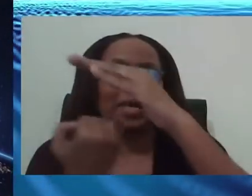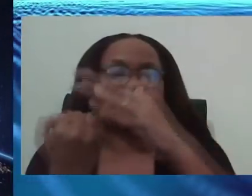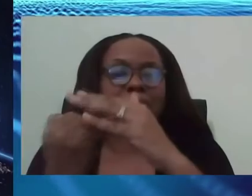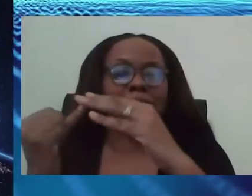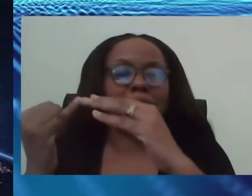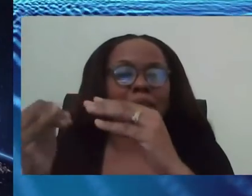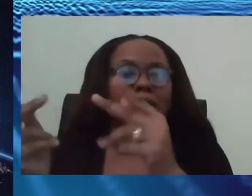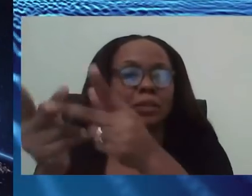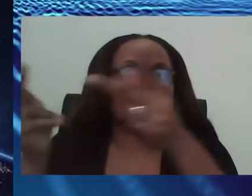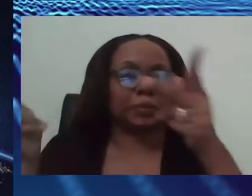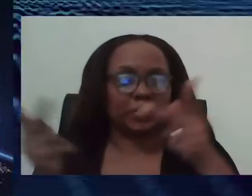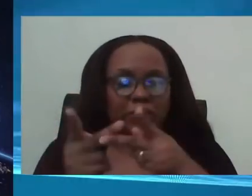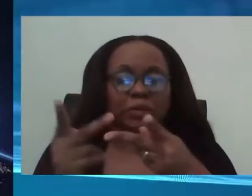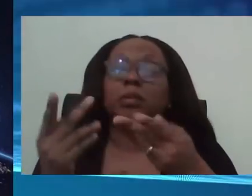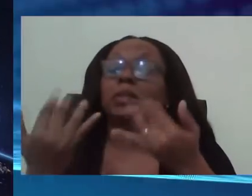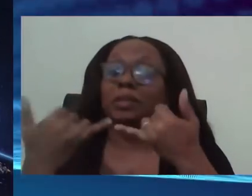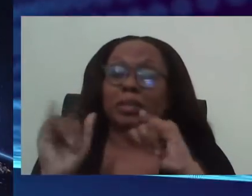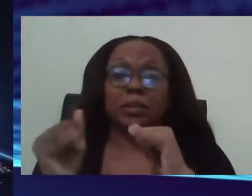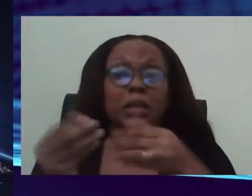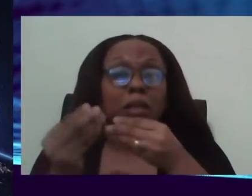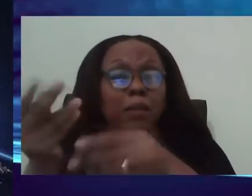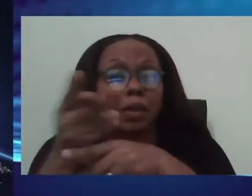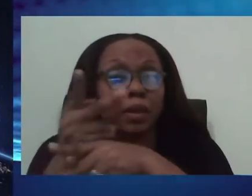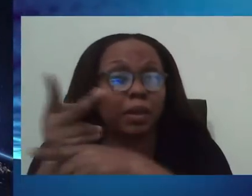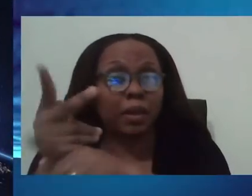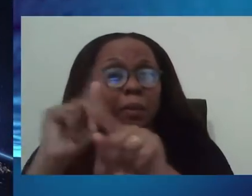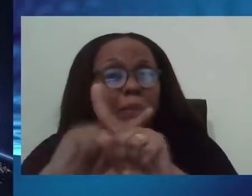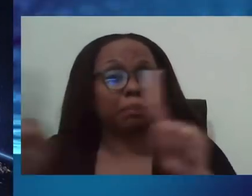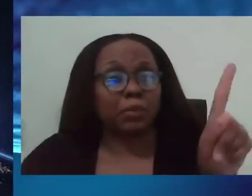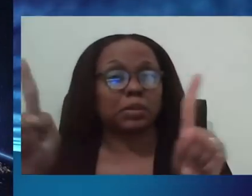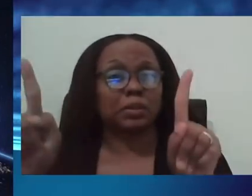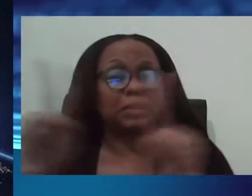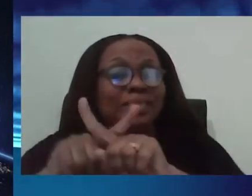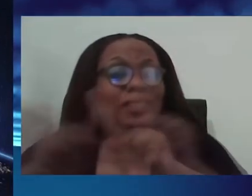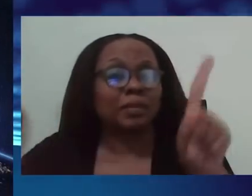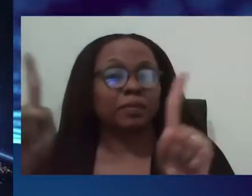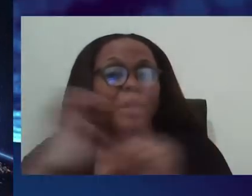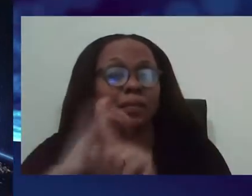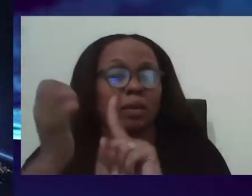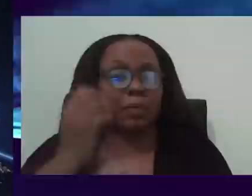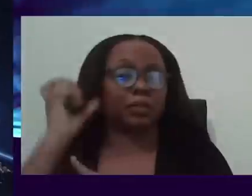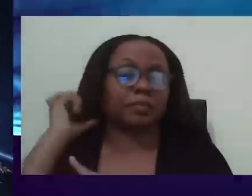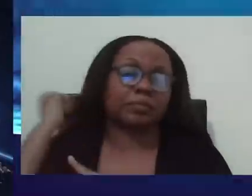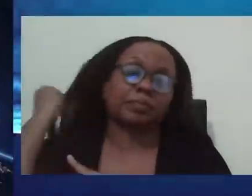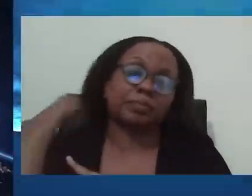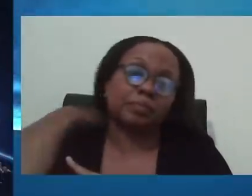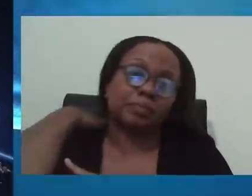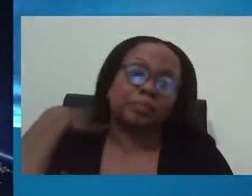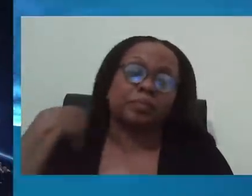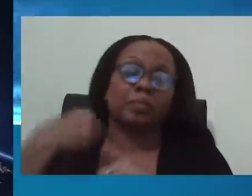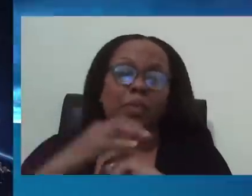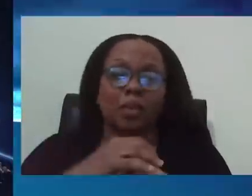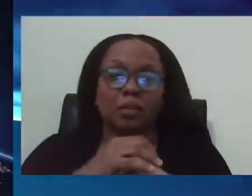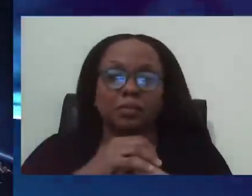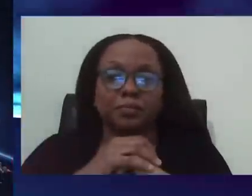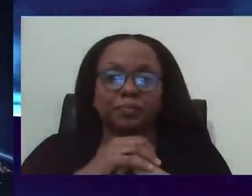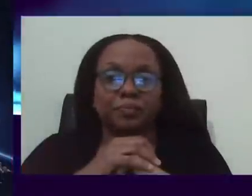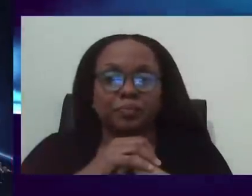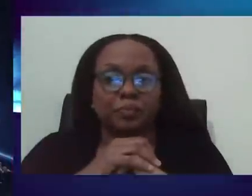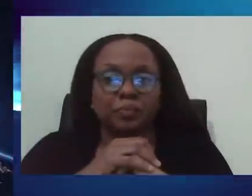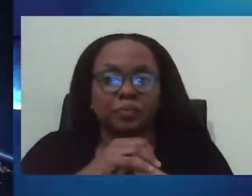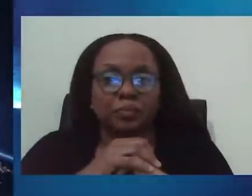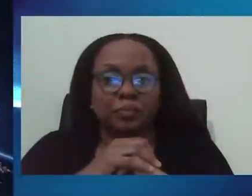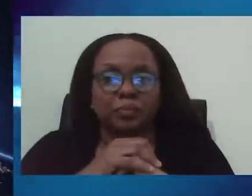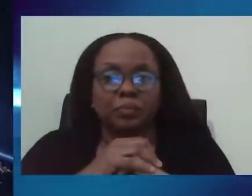care continued, but it will be in a different setting. And I can tell you why that is. There are households in Barbados that may have five,